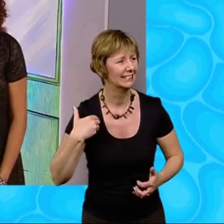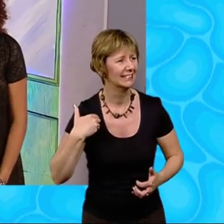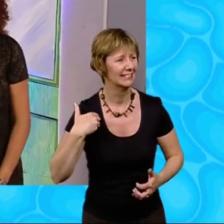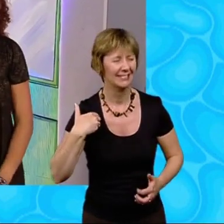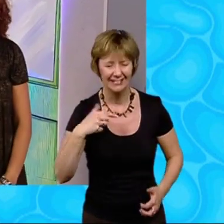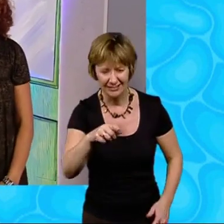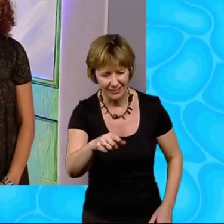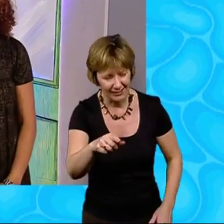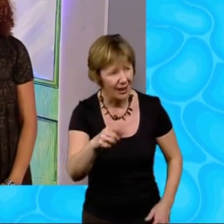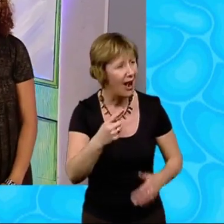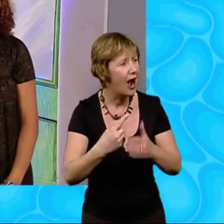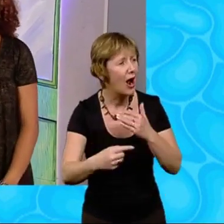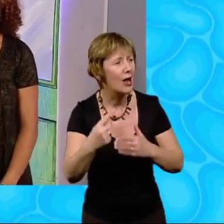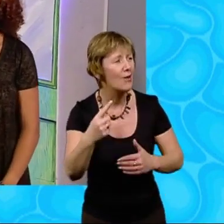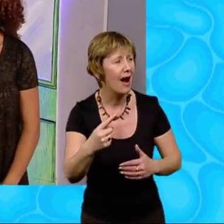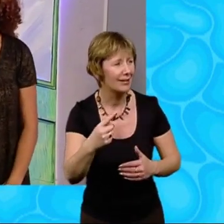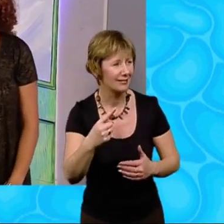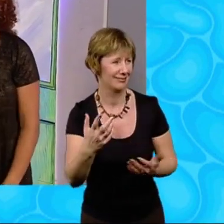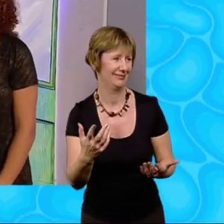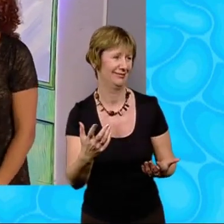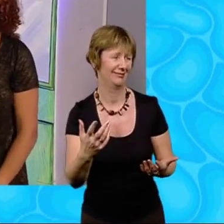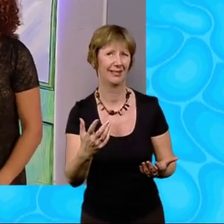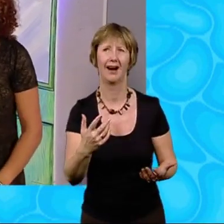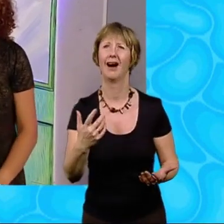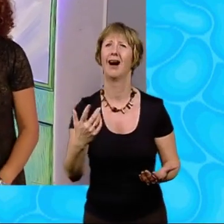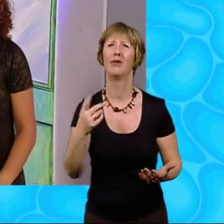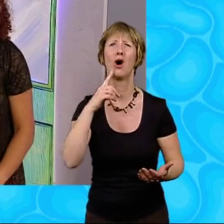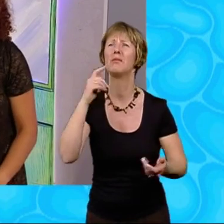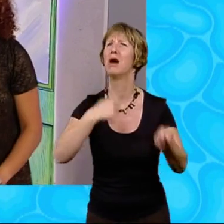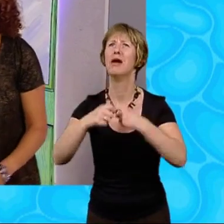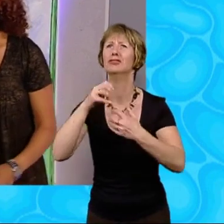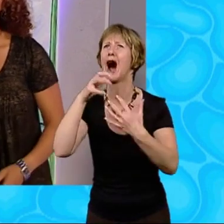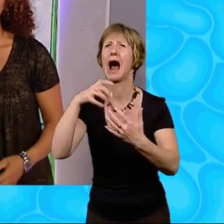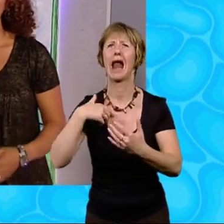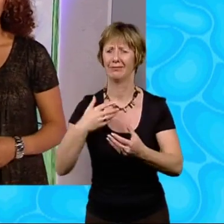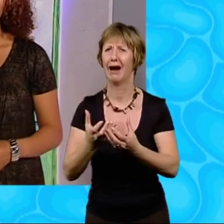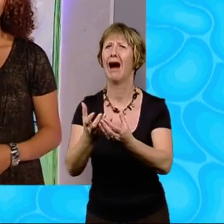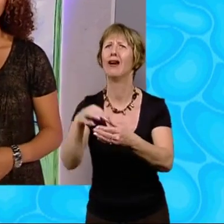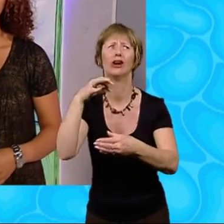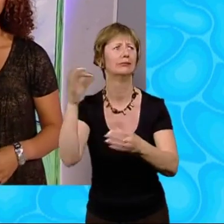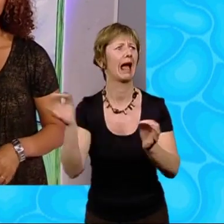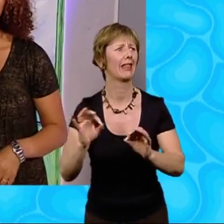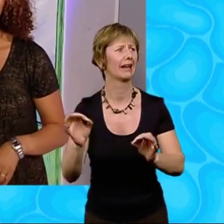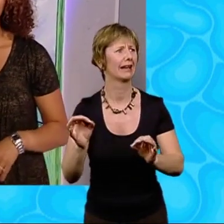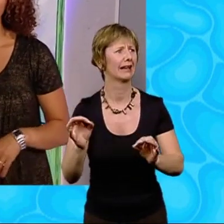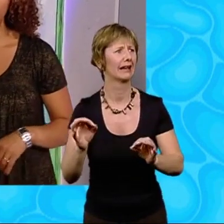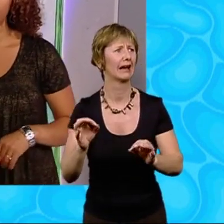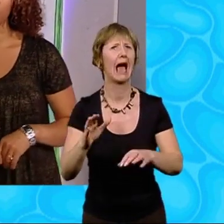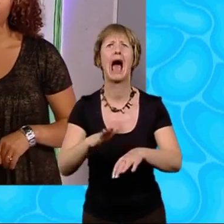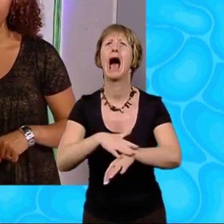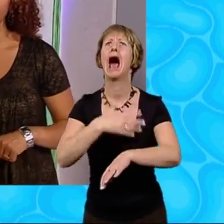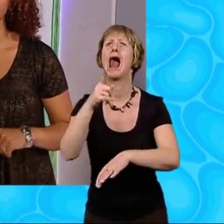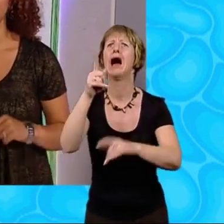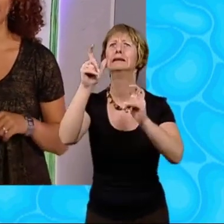be one if you could stop eating crisps, Hannah pointed out. Um, how long are going to stay a dragon, Miss